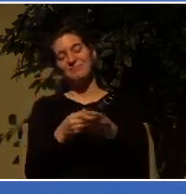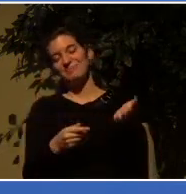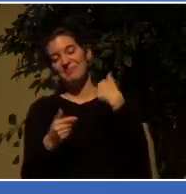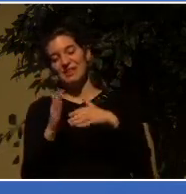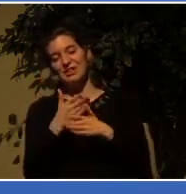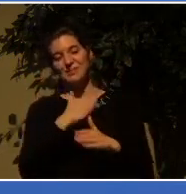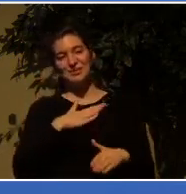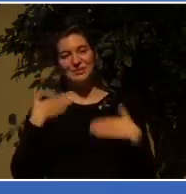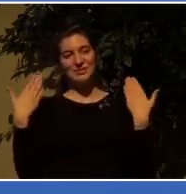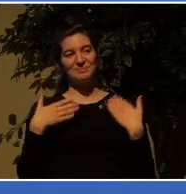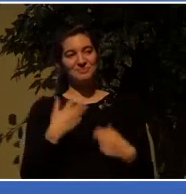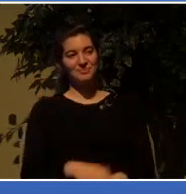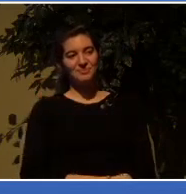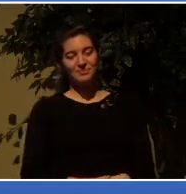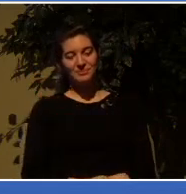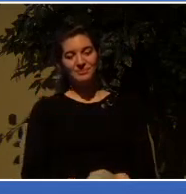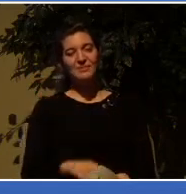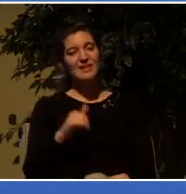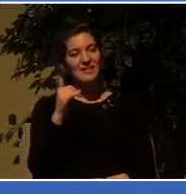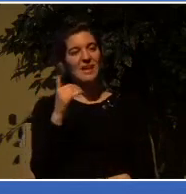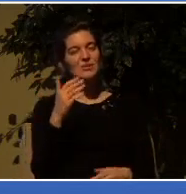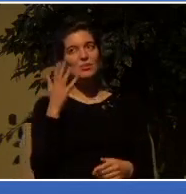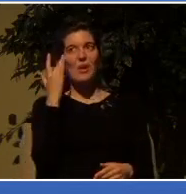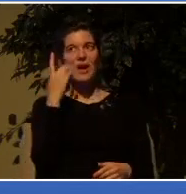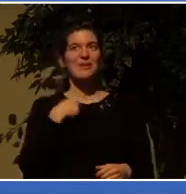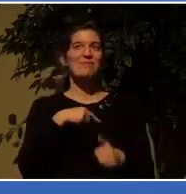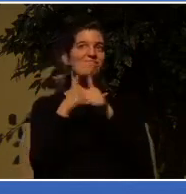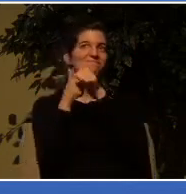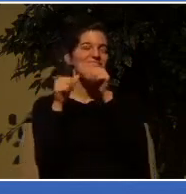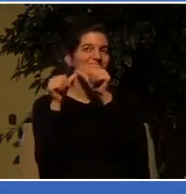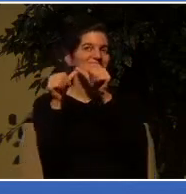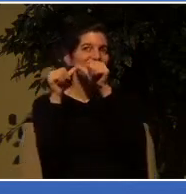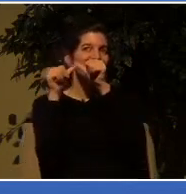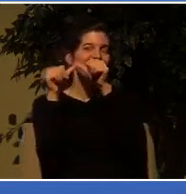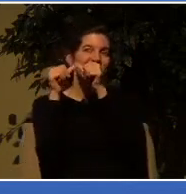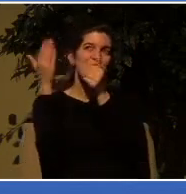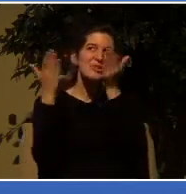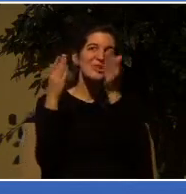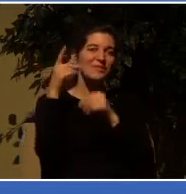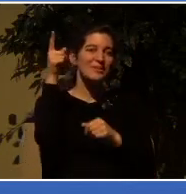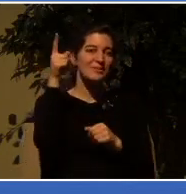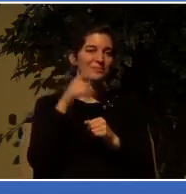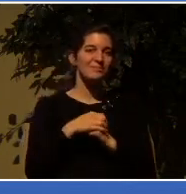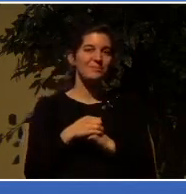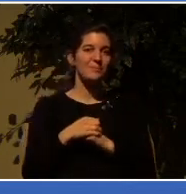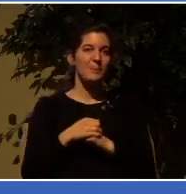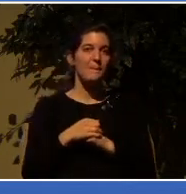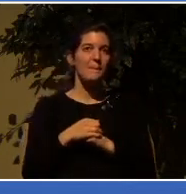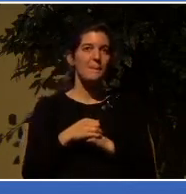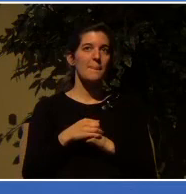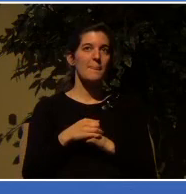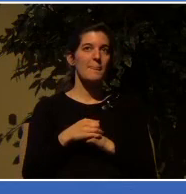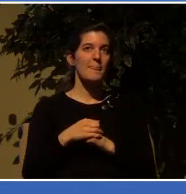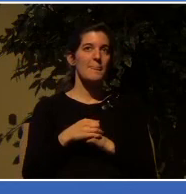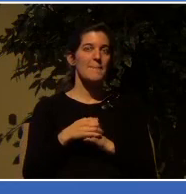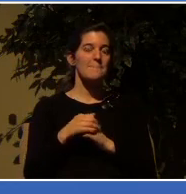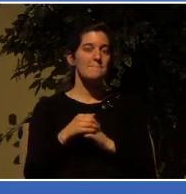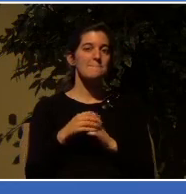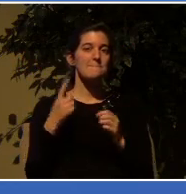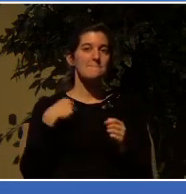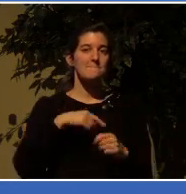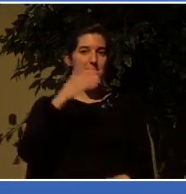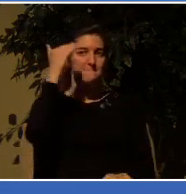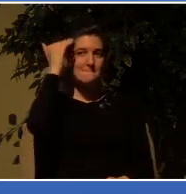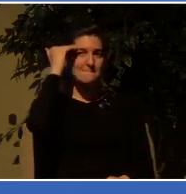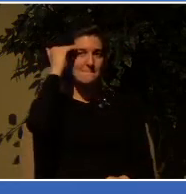keeps them serving the Lord when all around them everything goes to hell because they know the